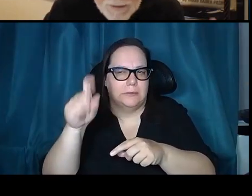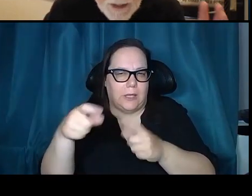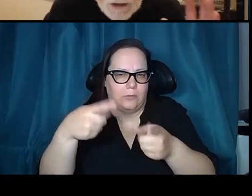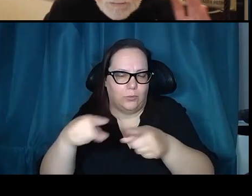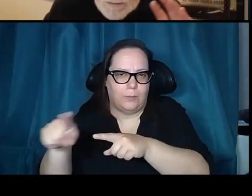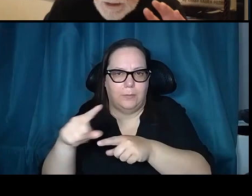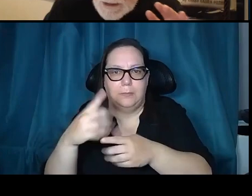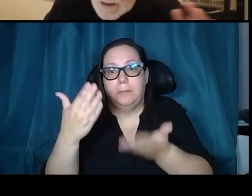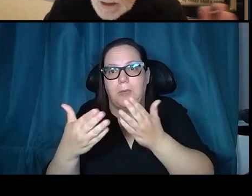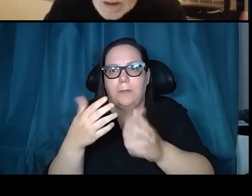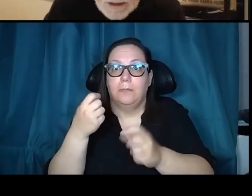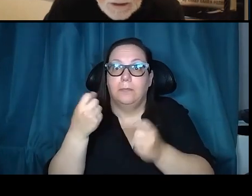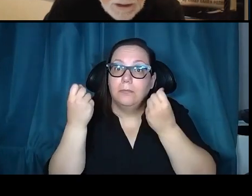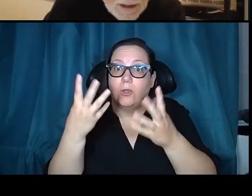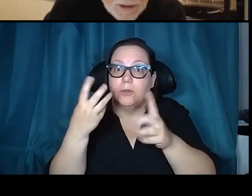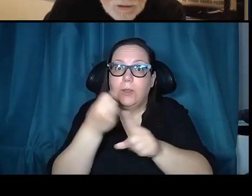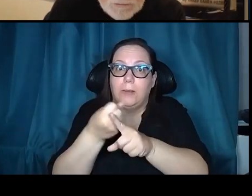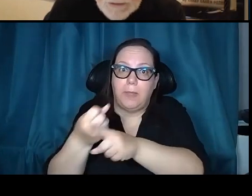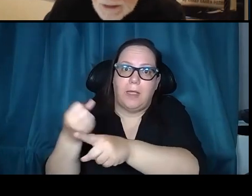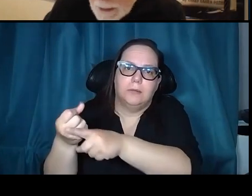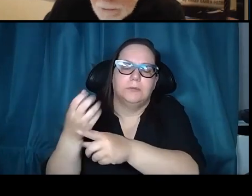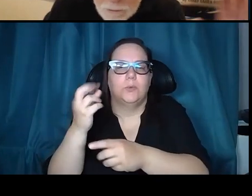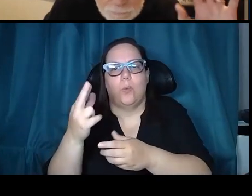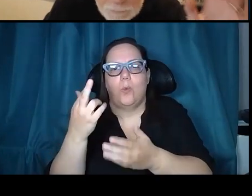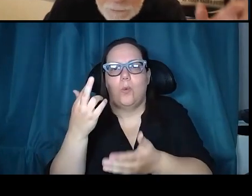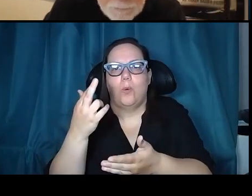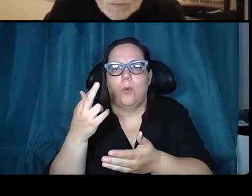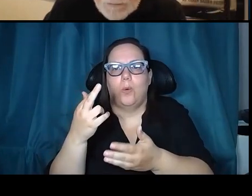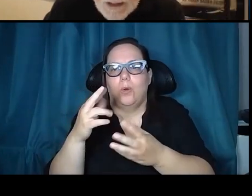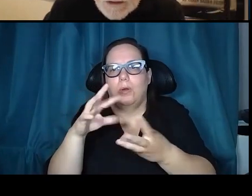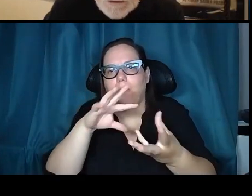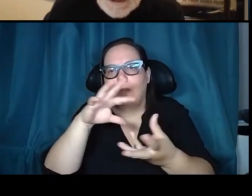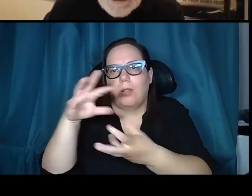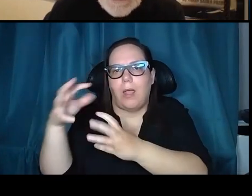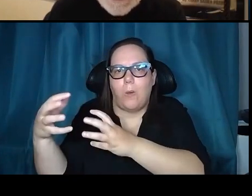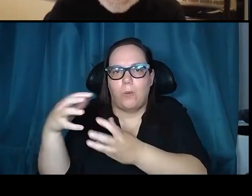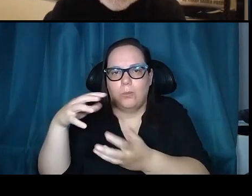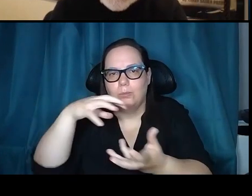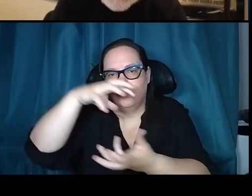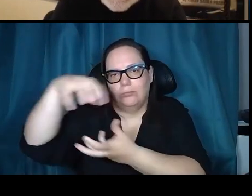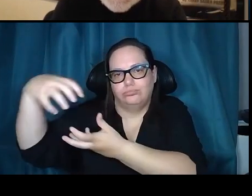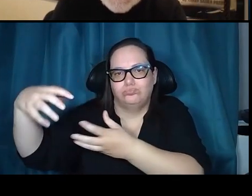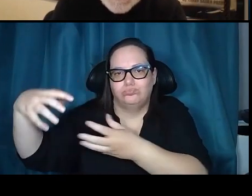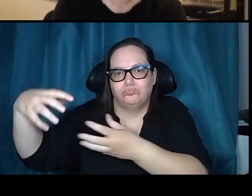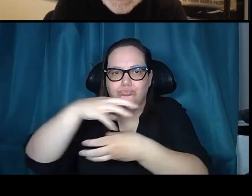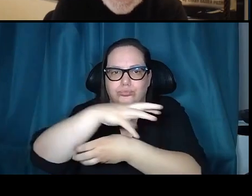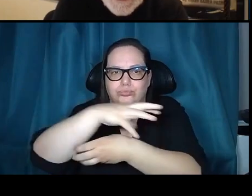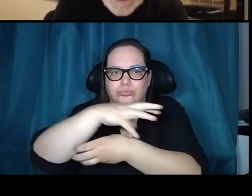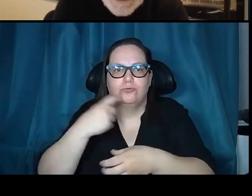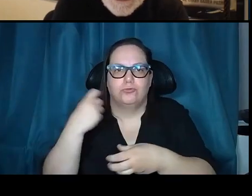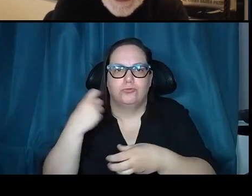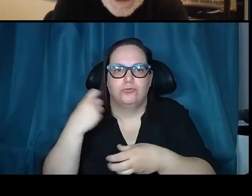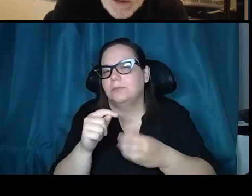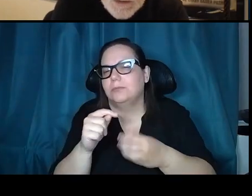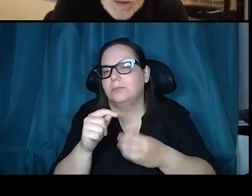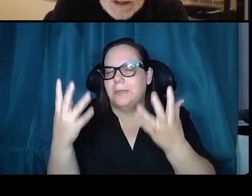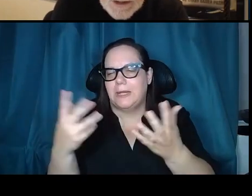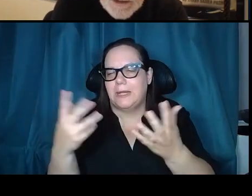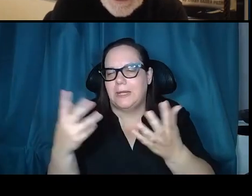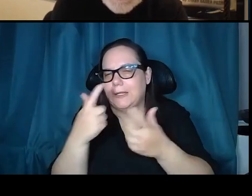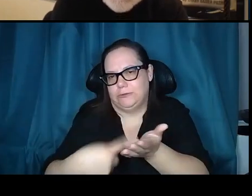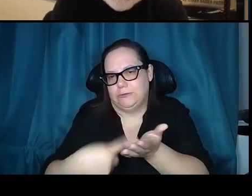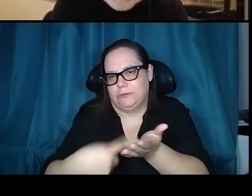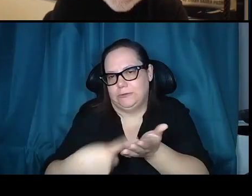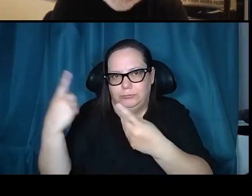Maybe multiple impacts, maybe a lateral cloud. Lots of interesting discussions about that. And of course,